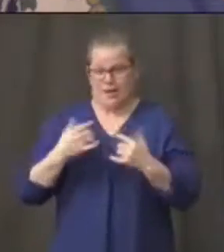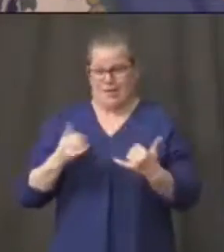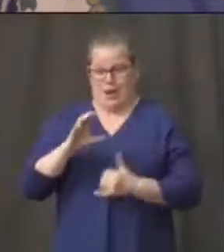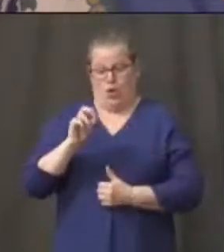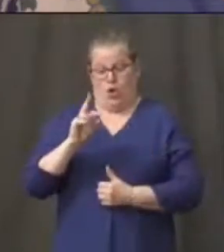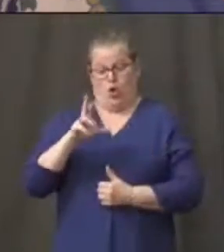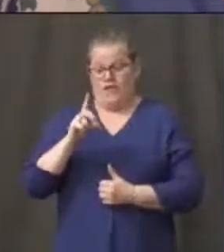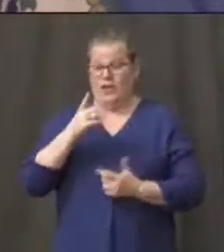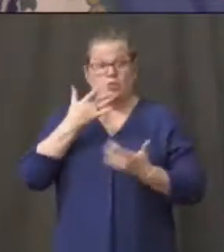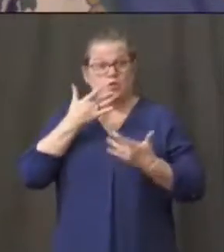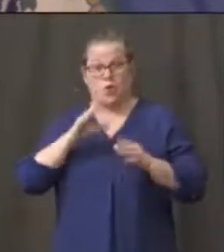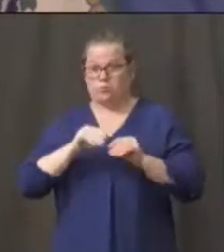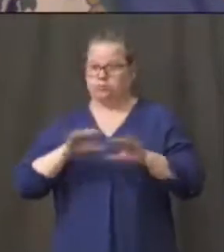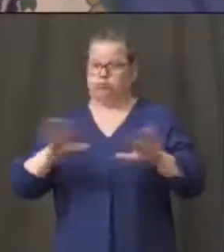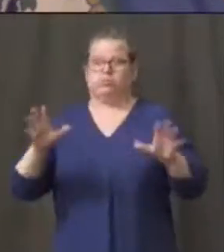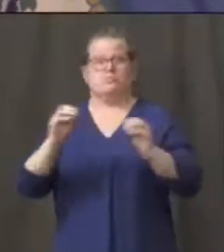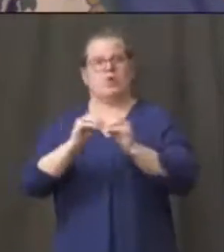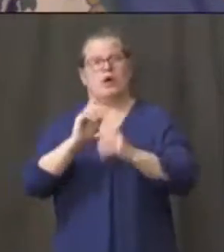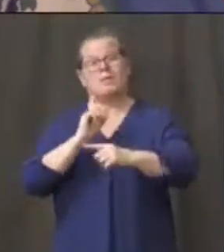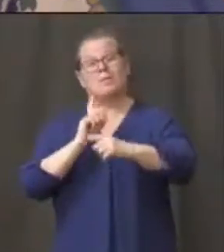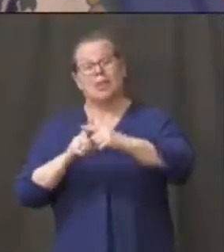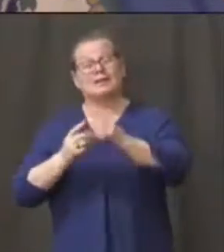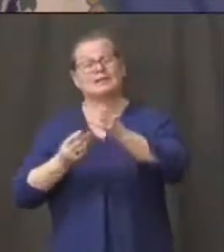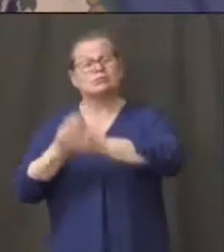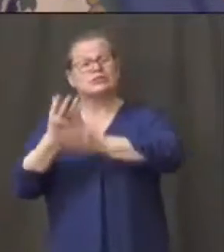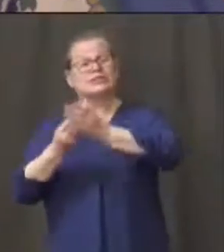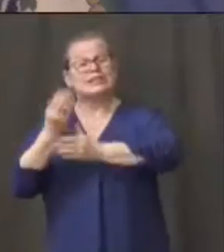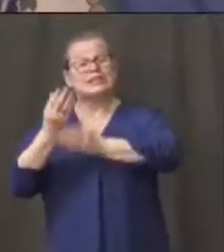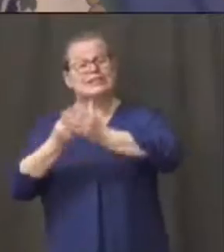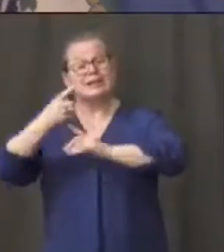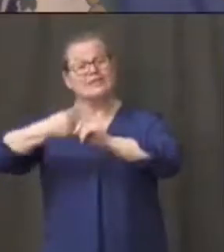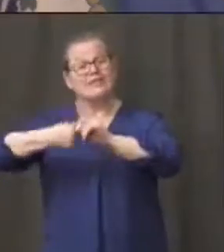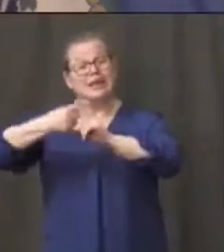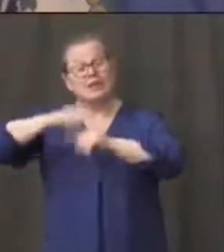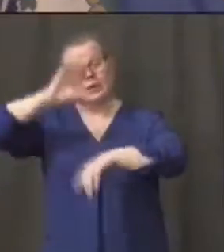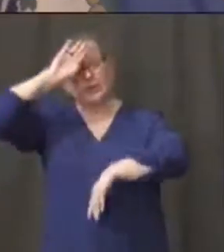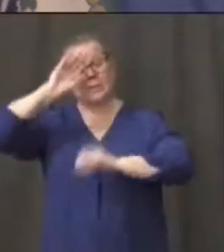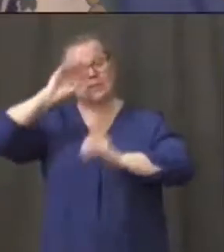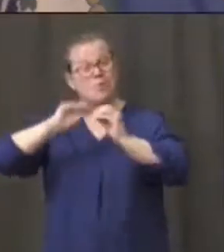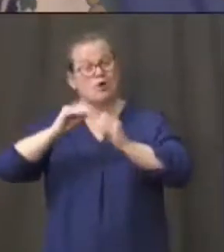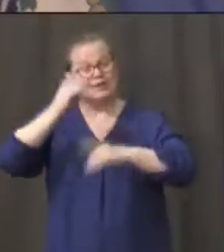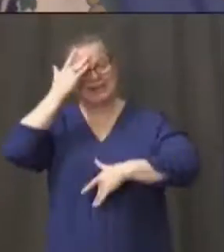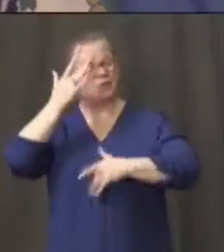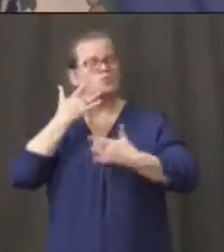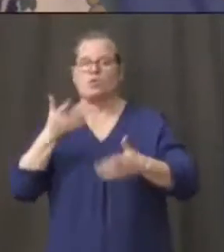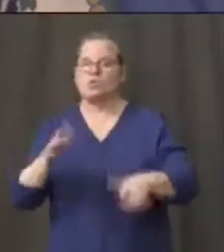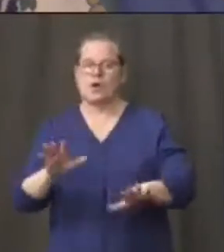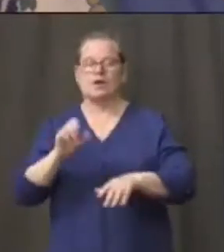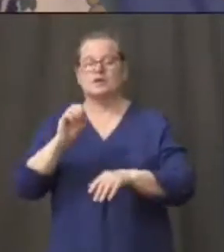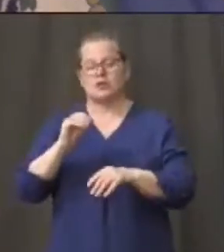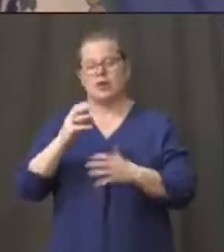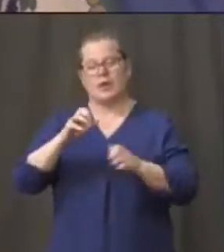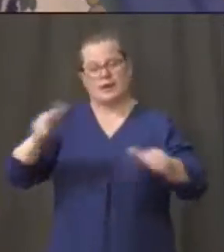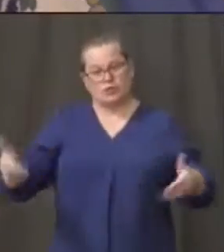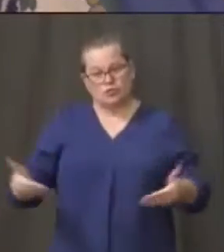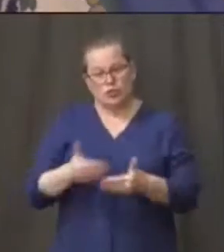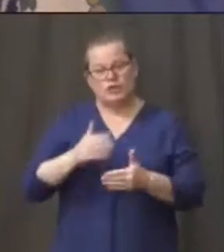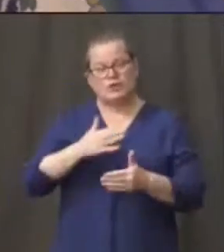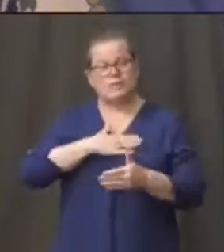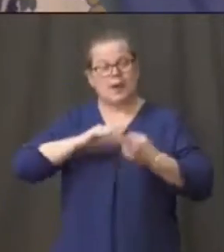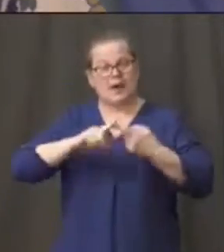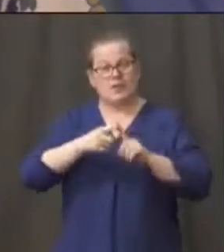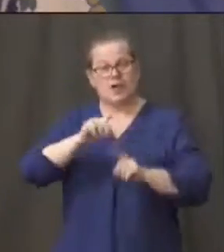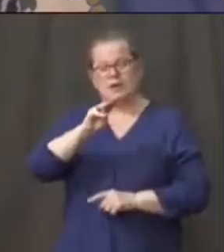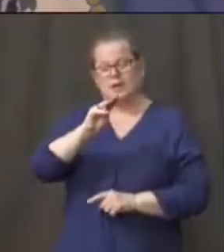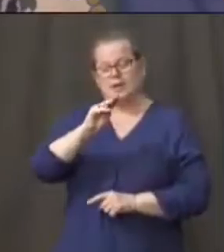don't take it as seriously for the next month as we have for the last month. With that, I'd like to introduce my friend, Mark